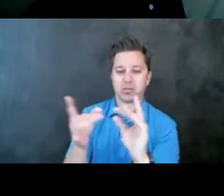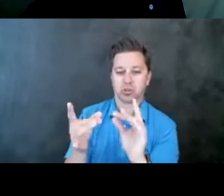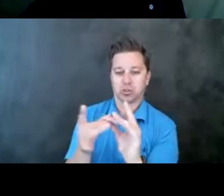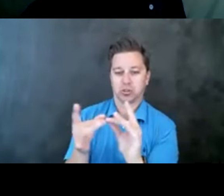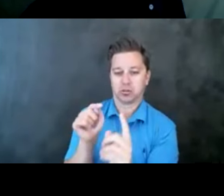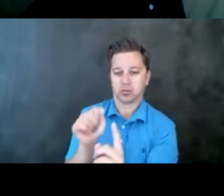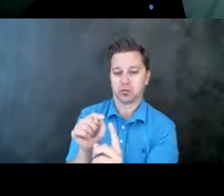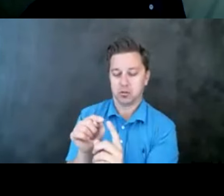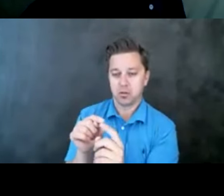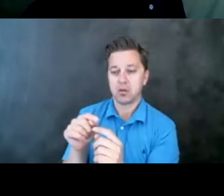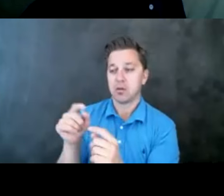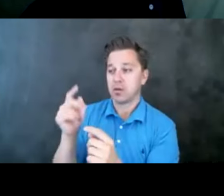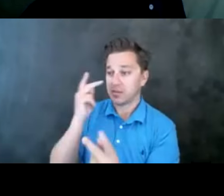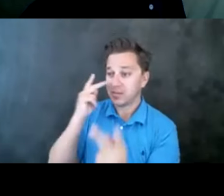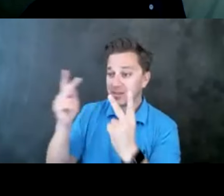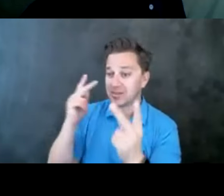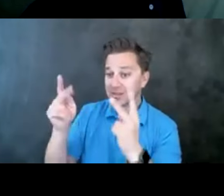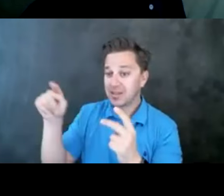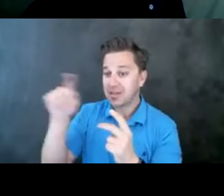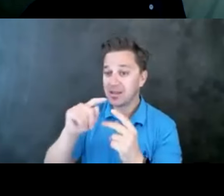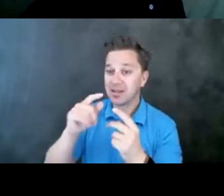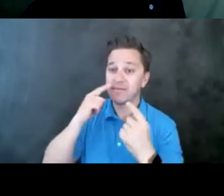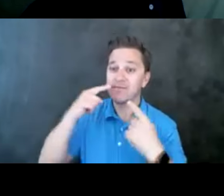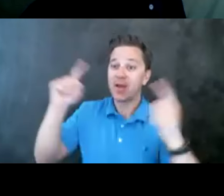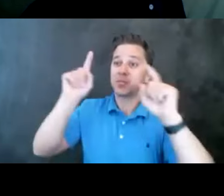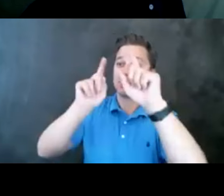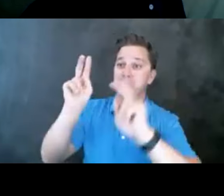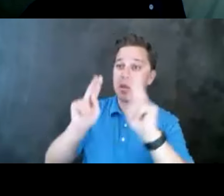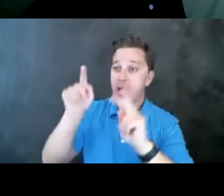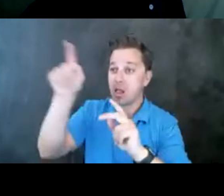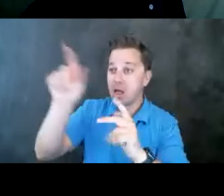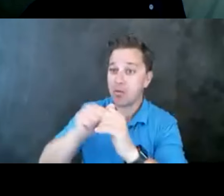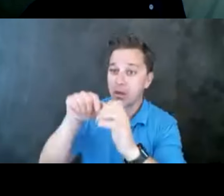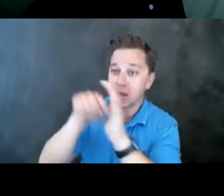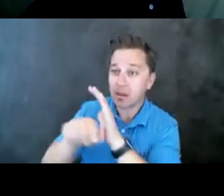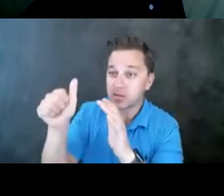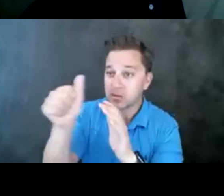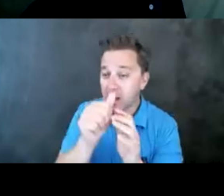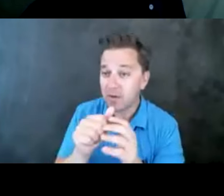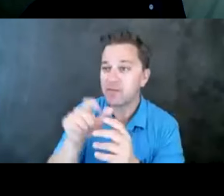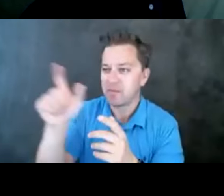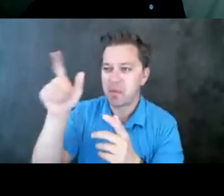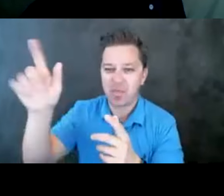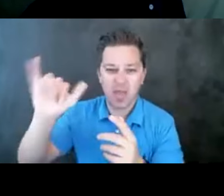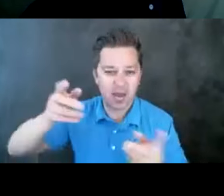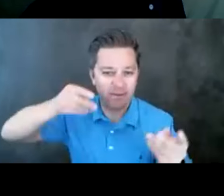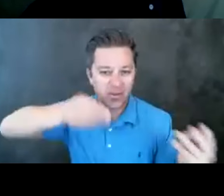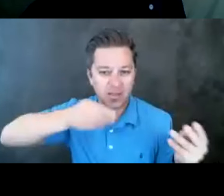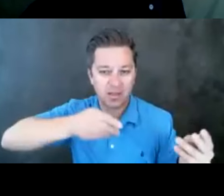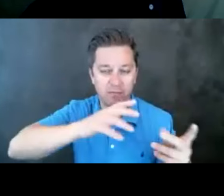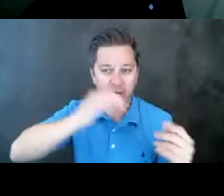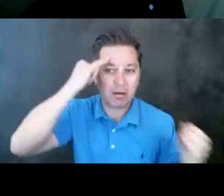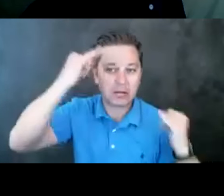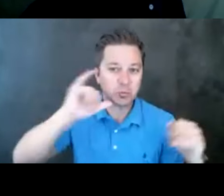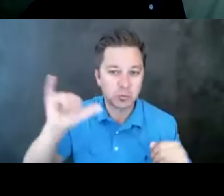incidence of celebrity suicides or high profile suicides may have been feeding that as well. So I don't have a clear-cut